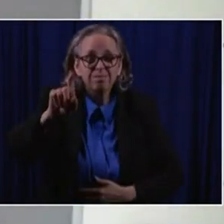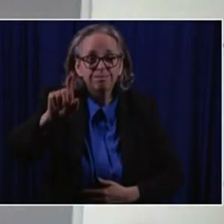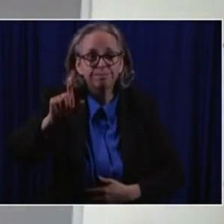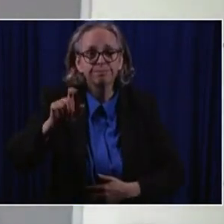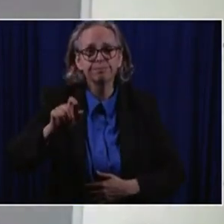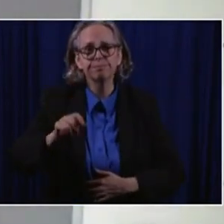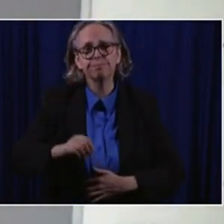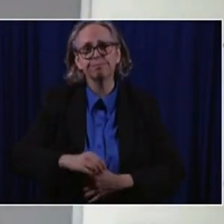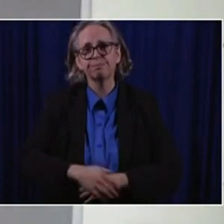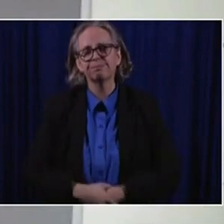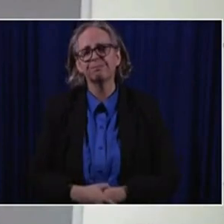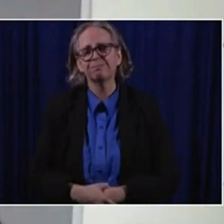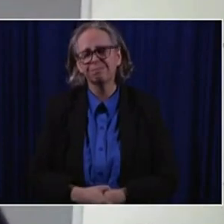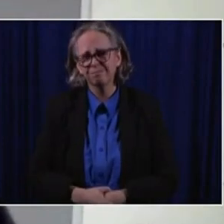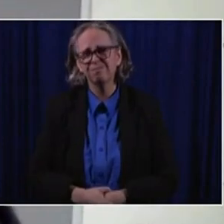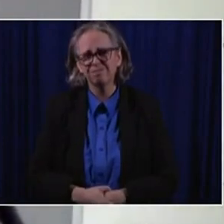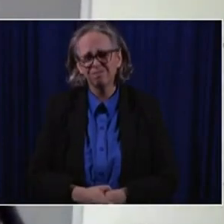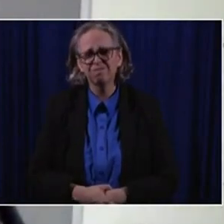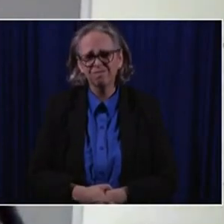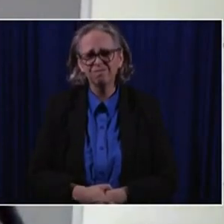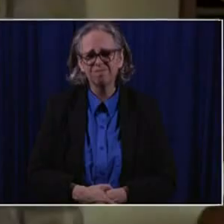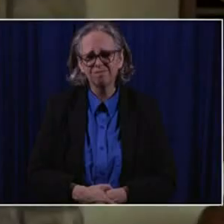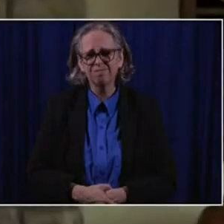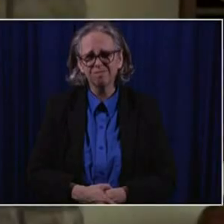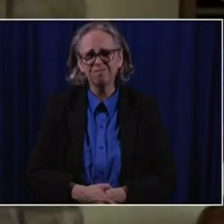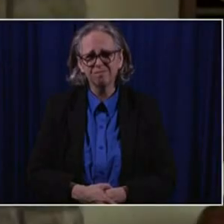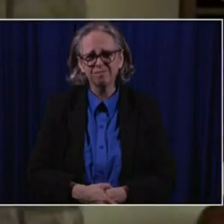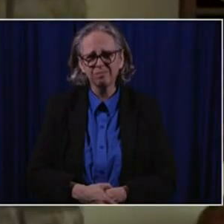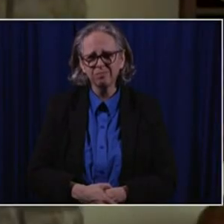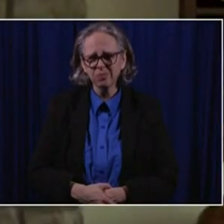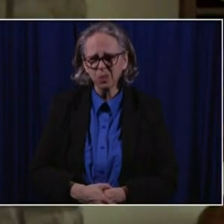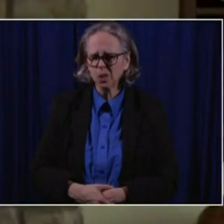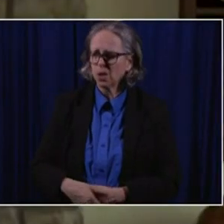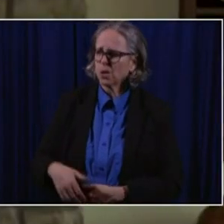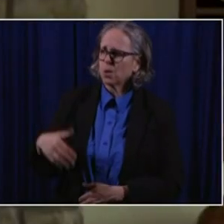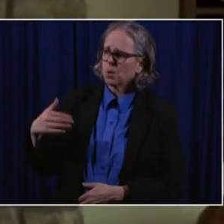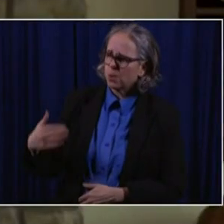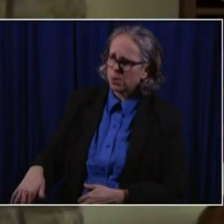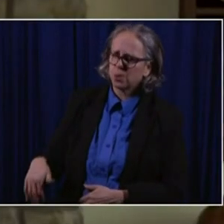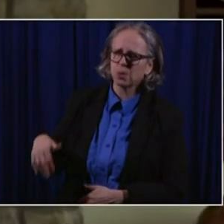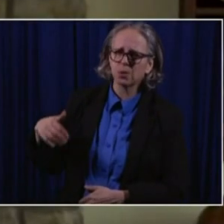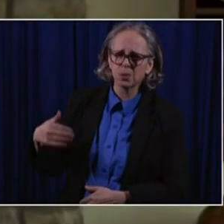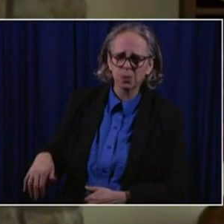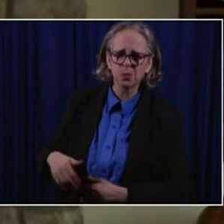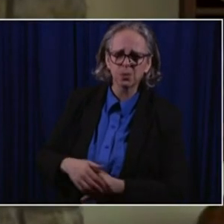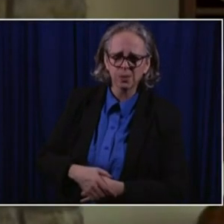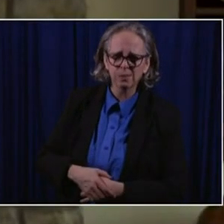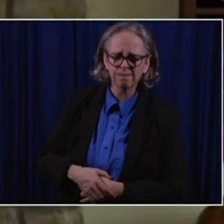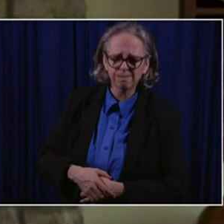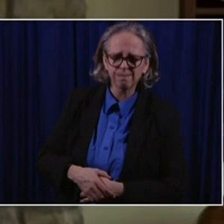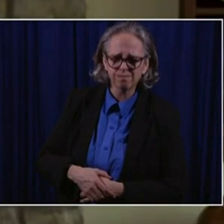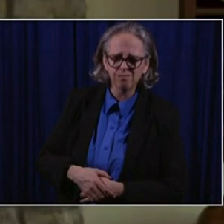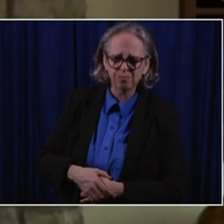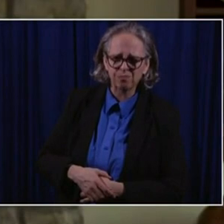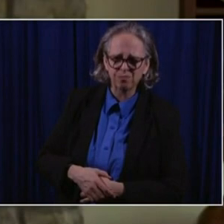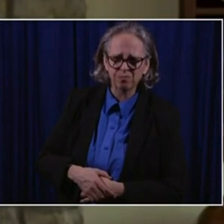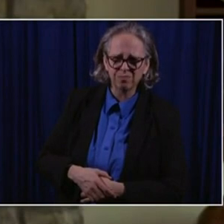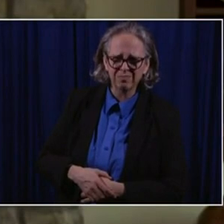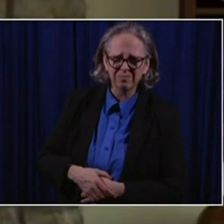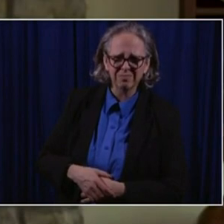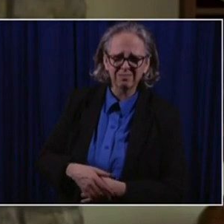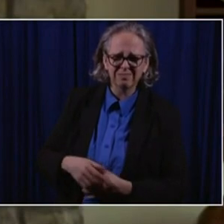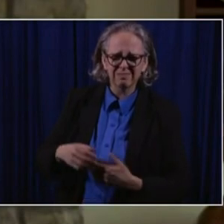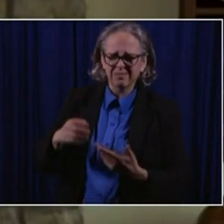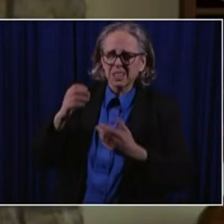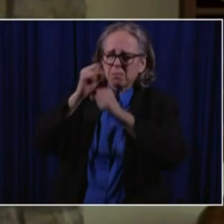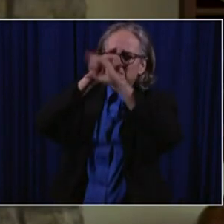next couple of weeks. Well, it it's, it's, it's hard to imagine how bad it would be to be there and be the patient and